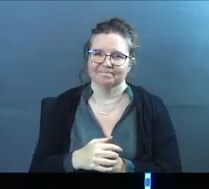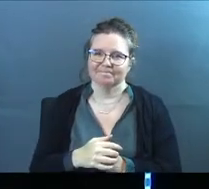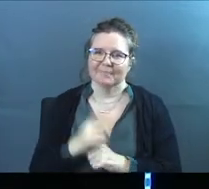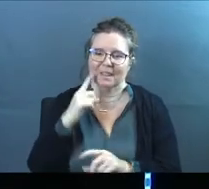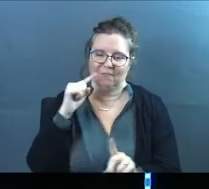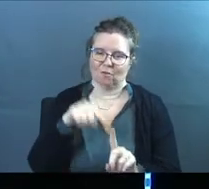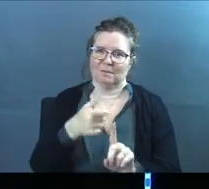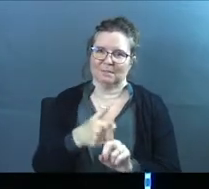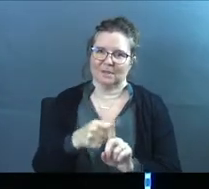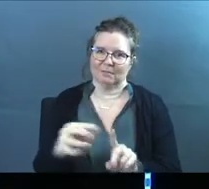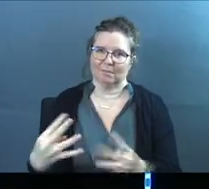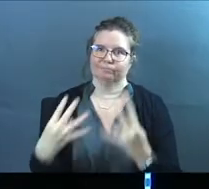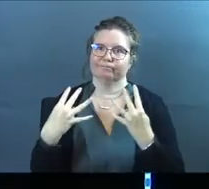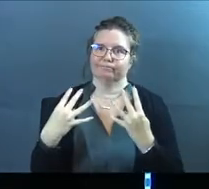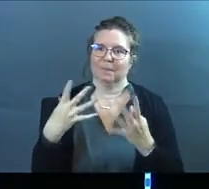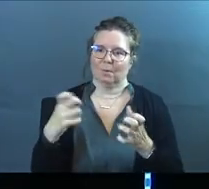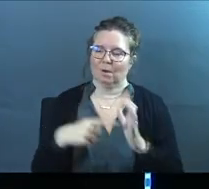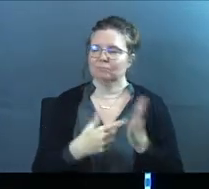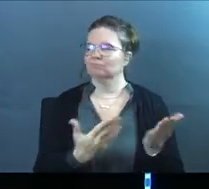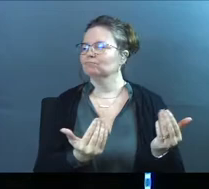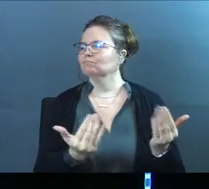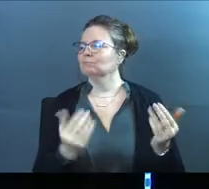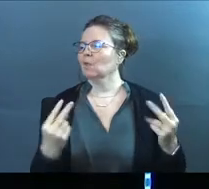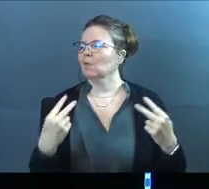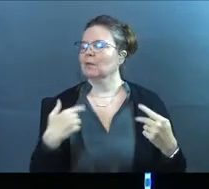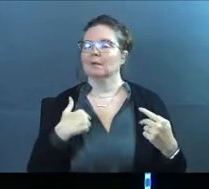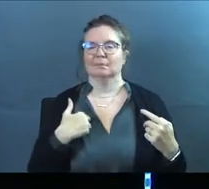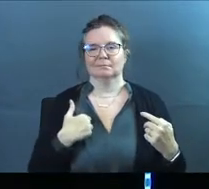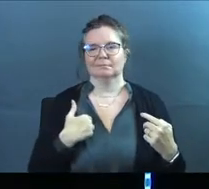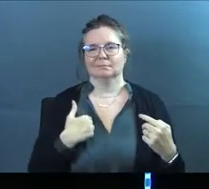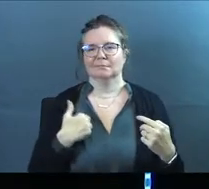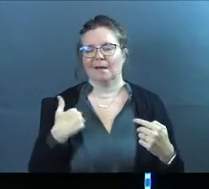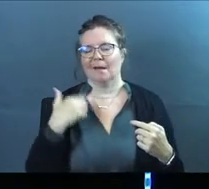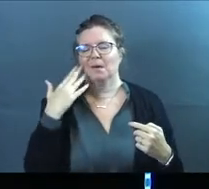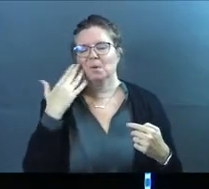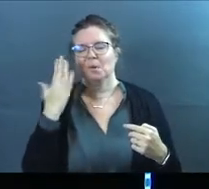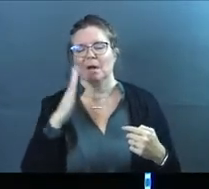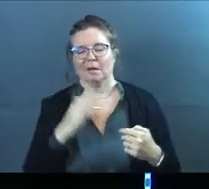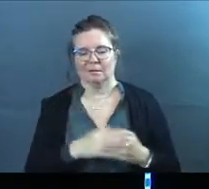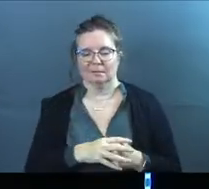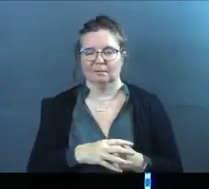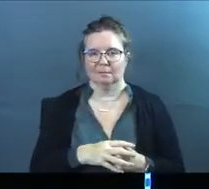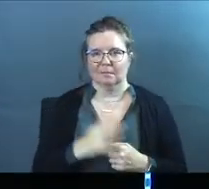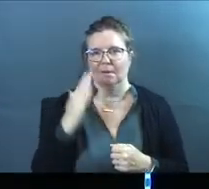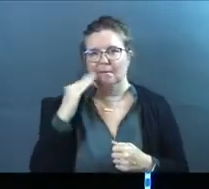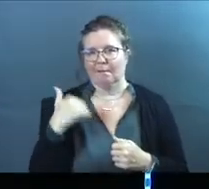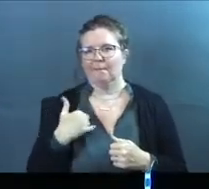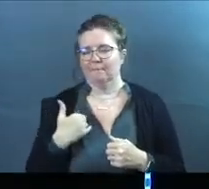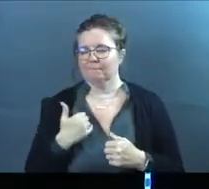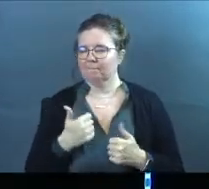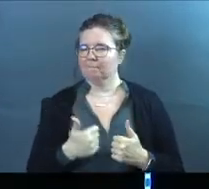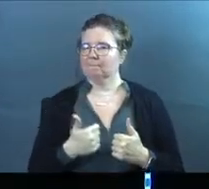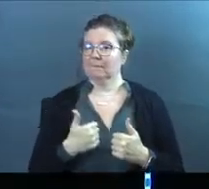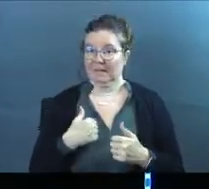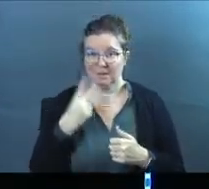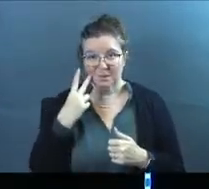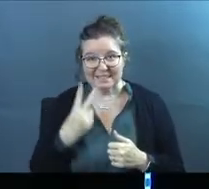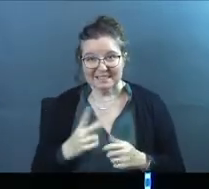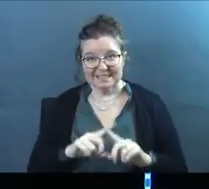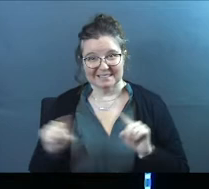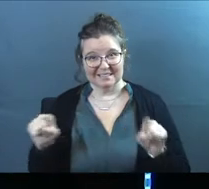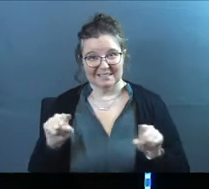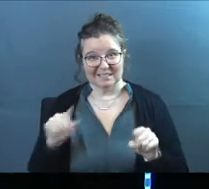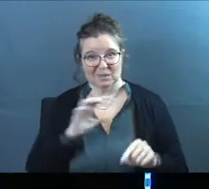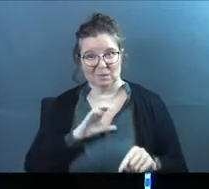they're there for them. They're there to show people, look, I know God. I've got it. Can you see